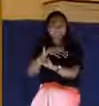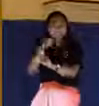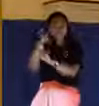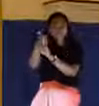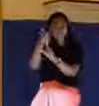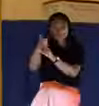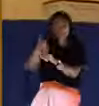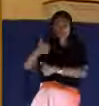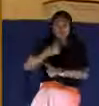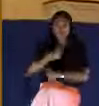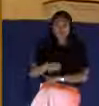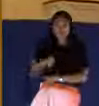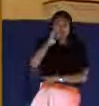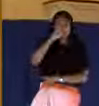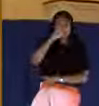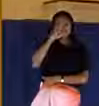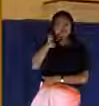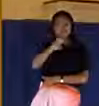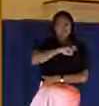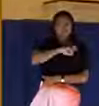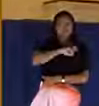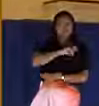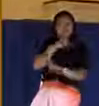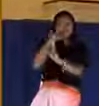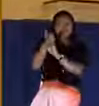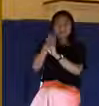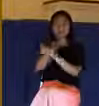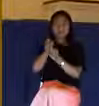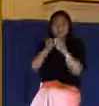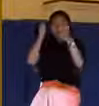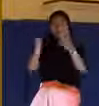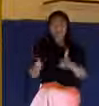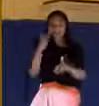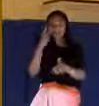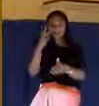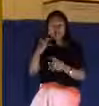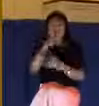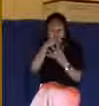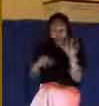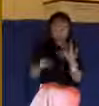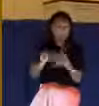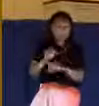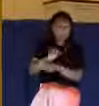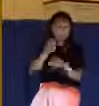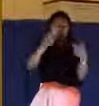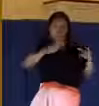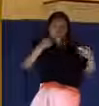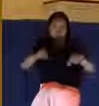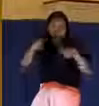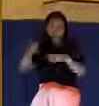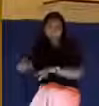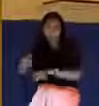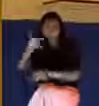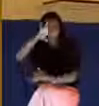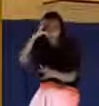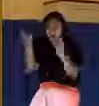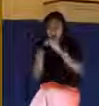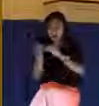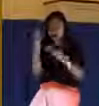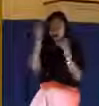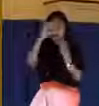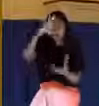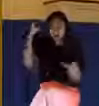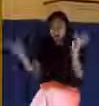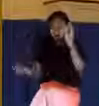Roman centurion when he sees all these things and puts all the evidence together